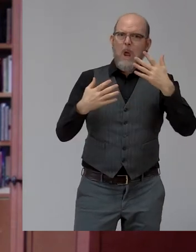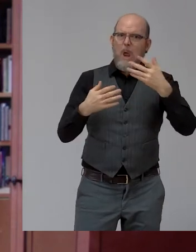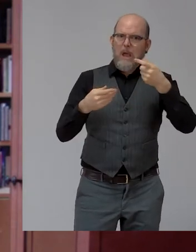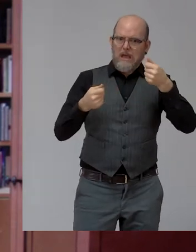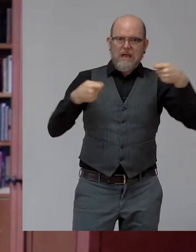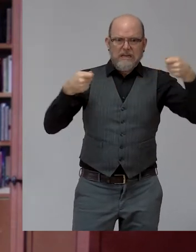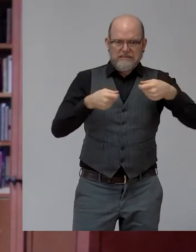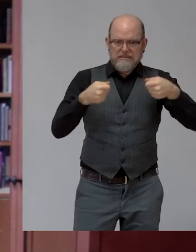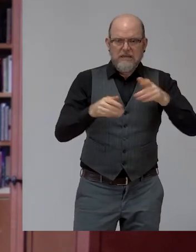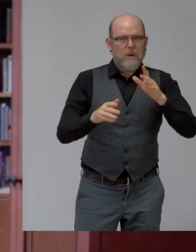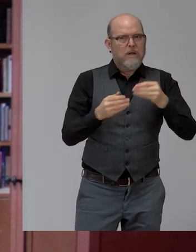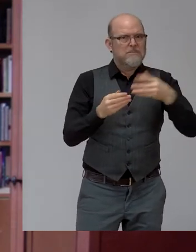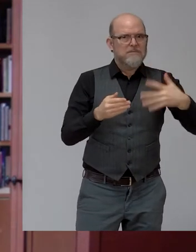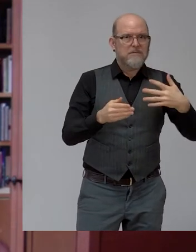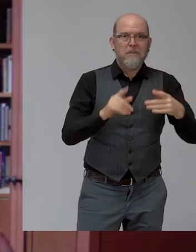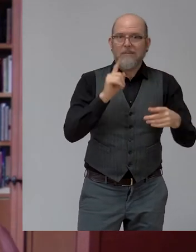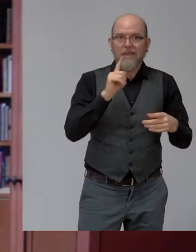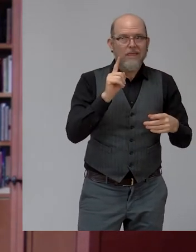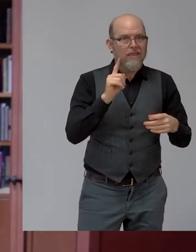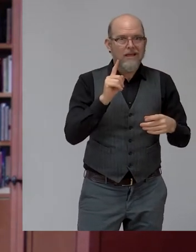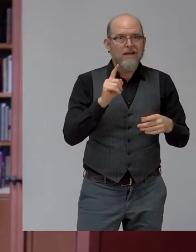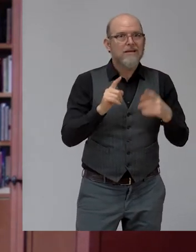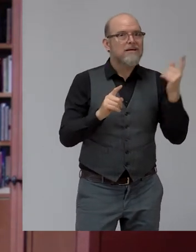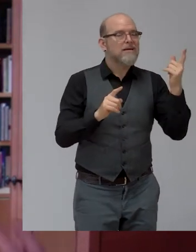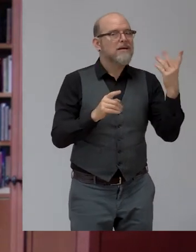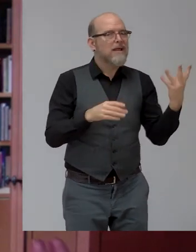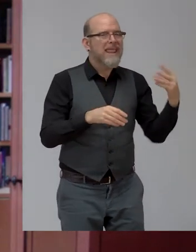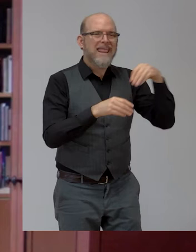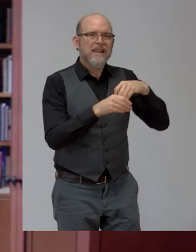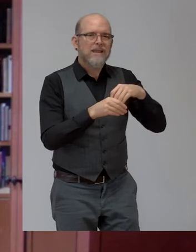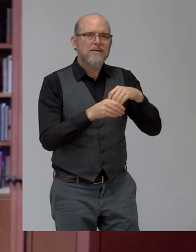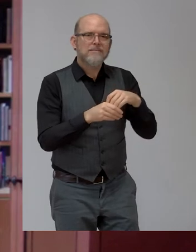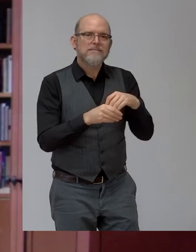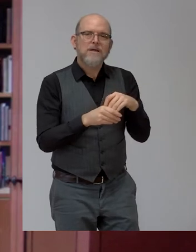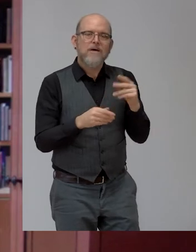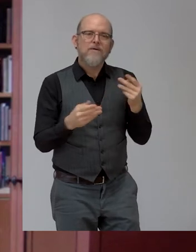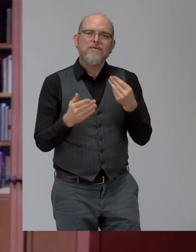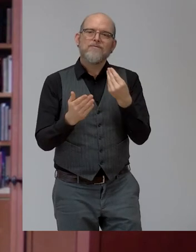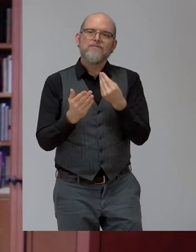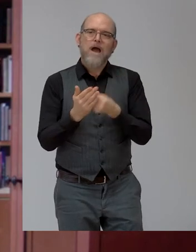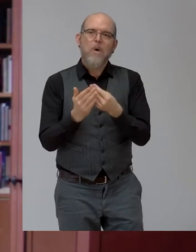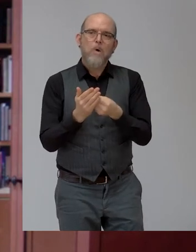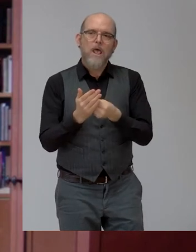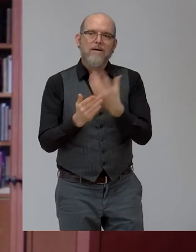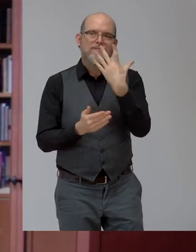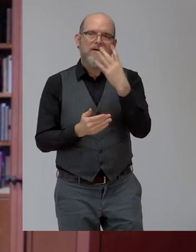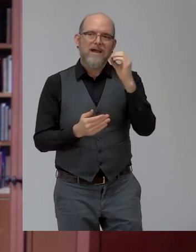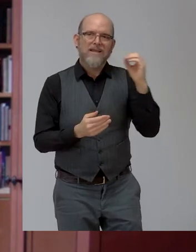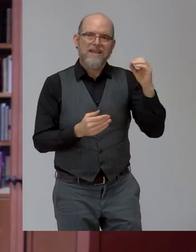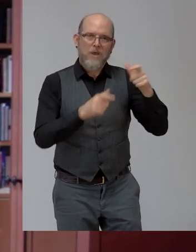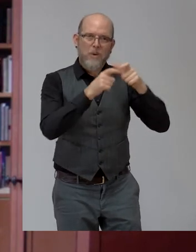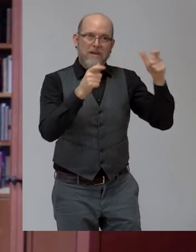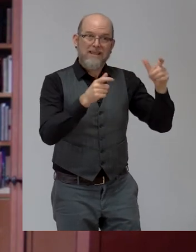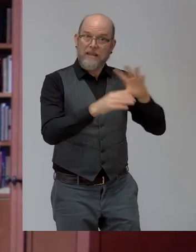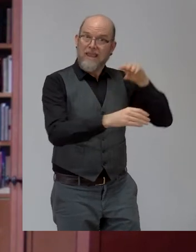just signed up to the Valuable 500, where should they start when leaders are looking at trying to both